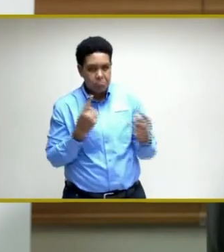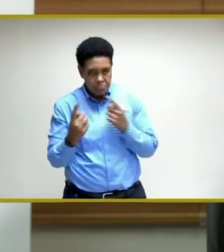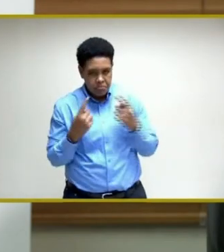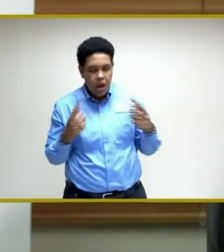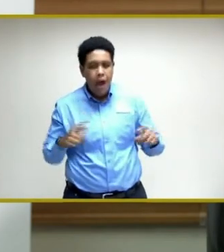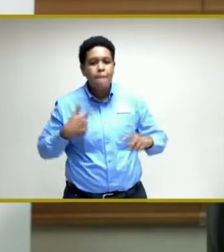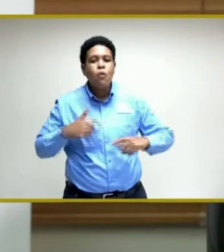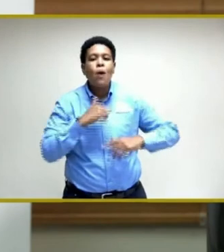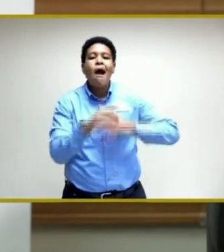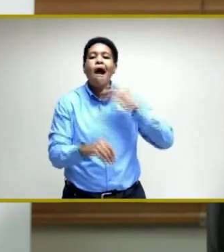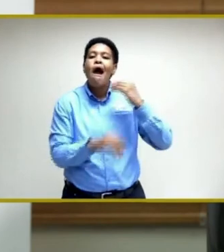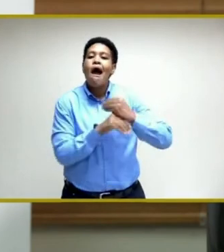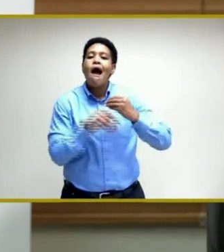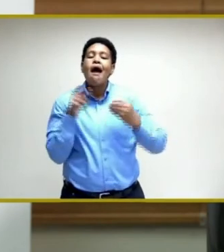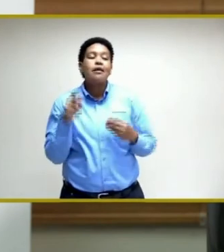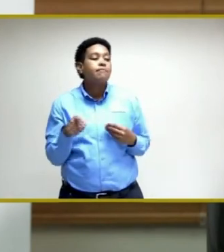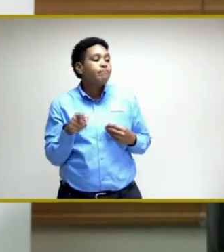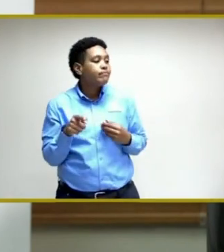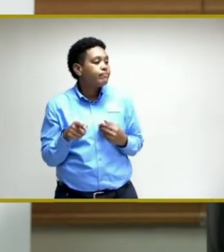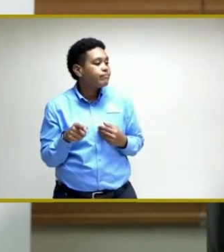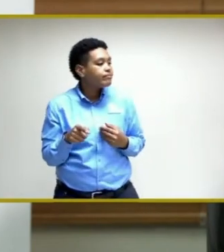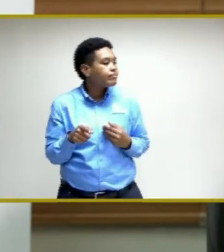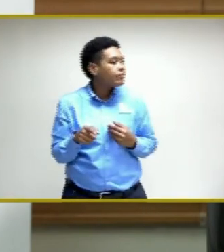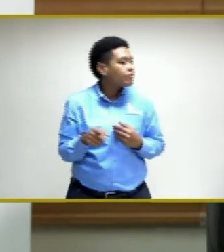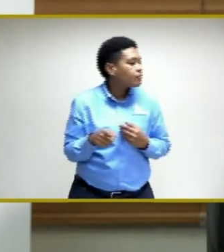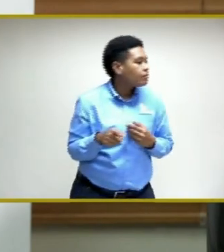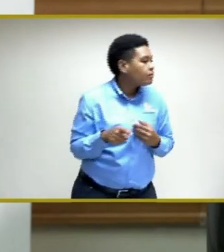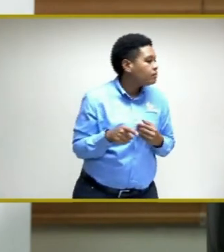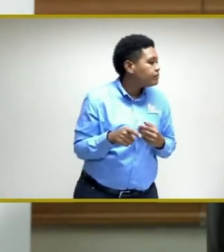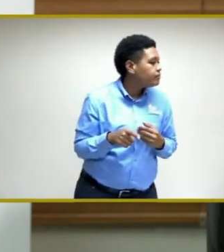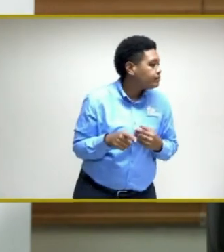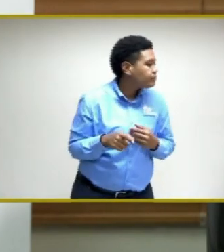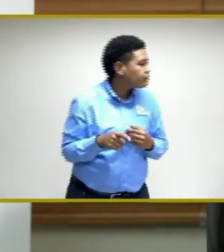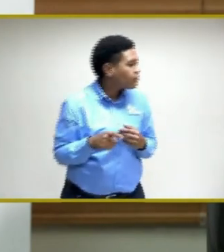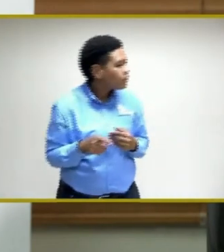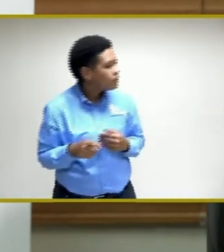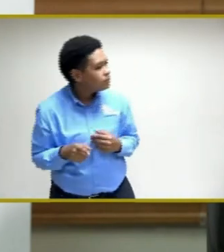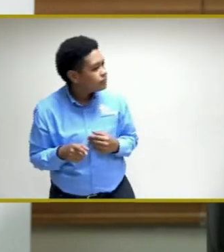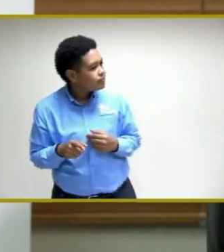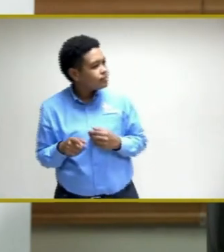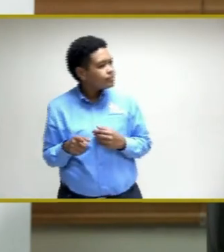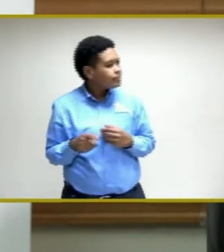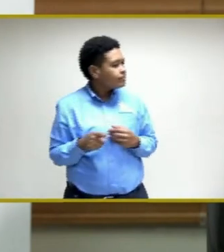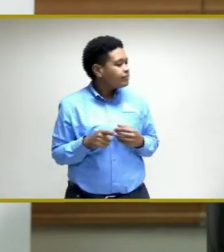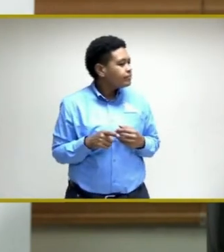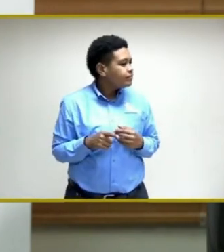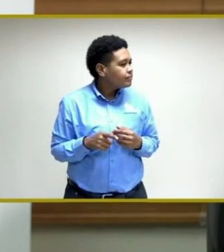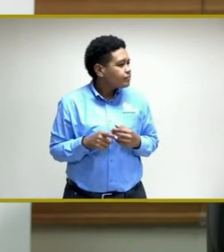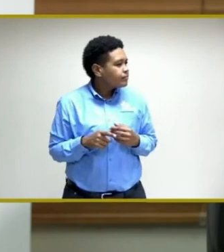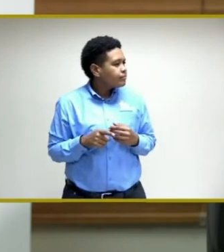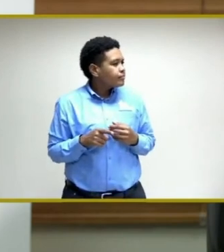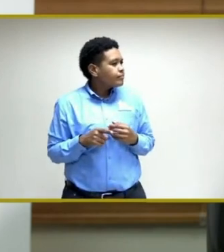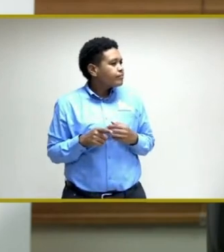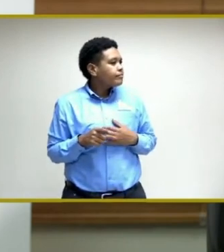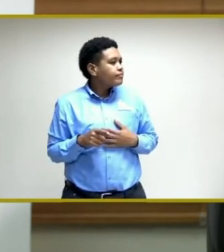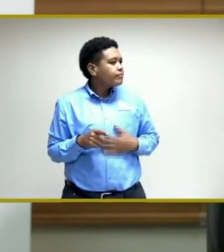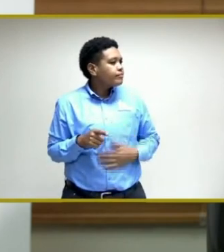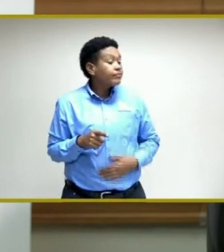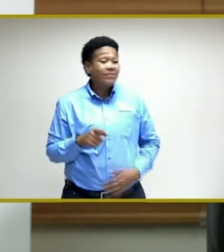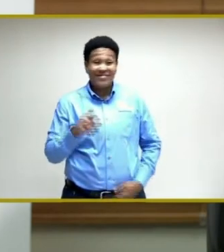adding to the fixed sites and the blitz sites mobile